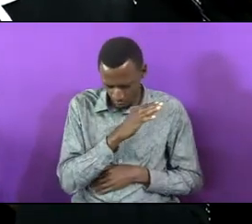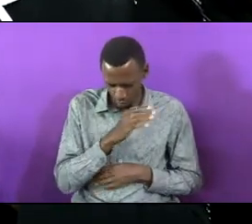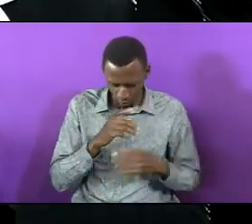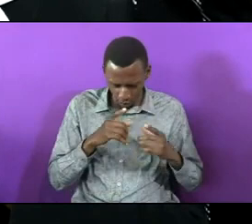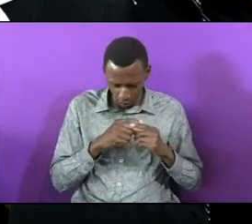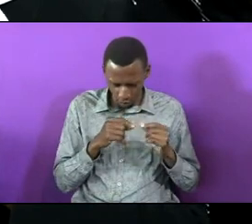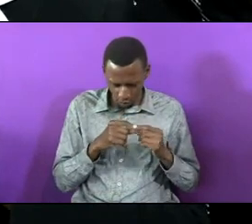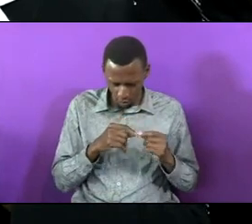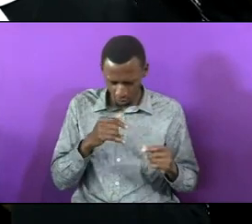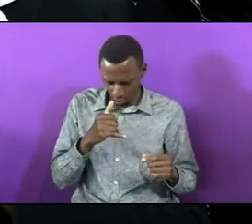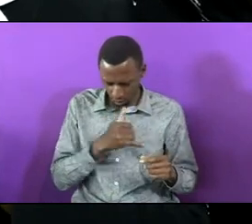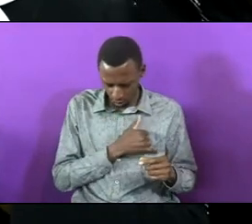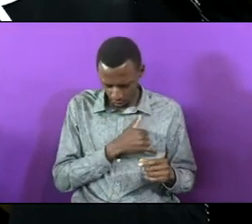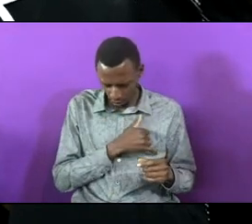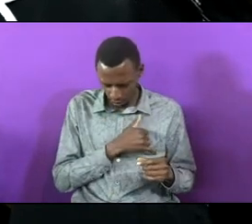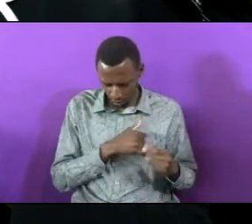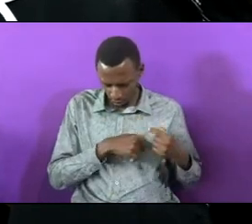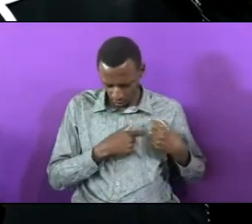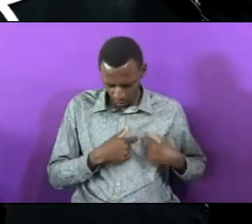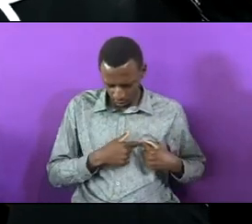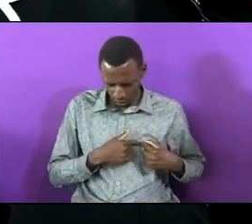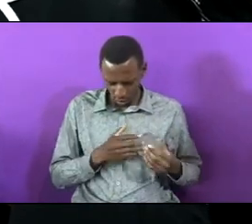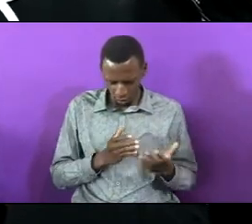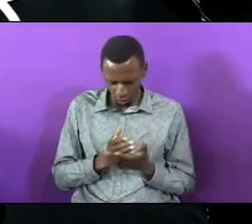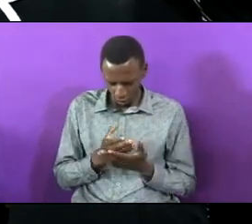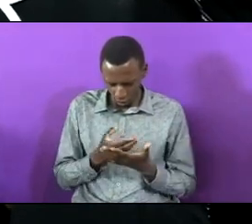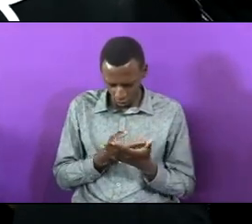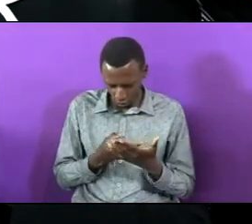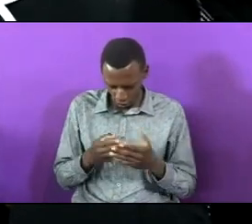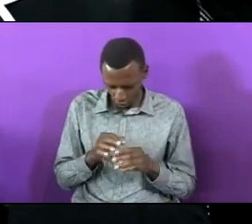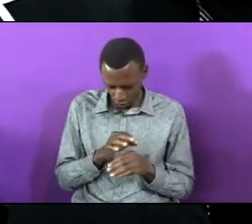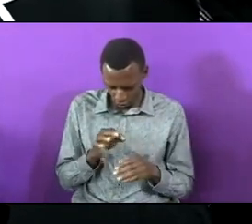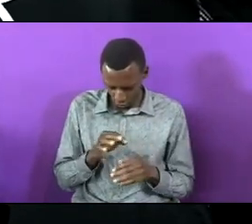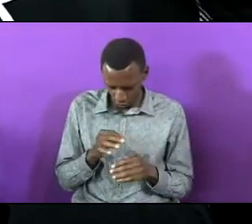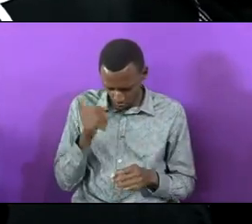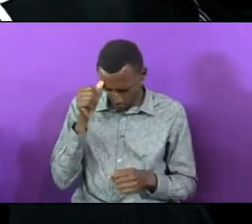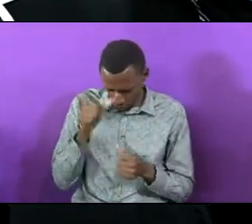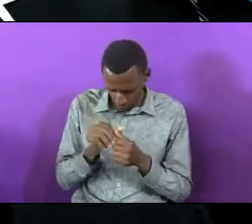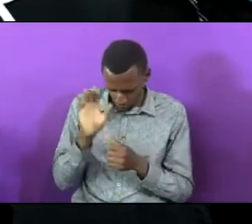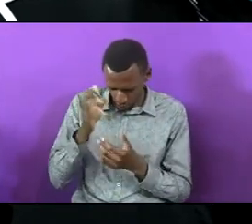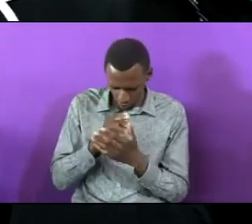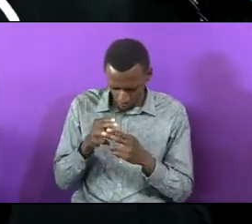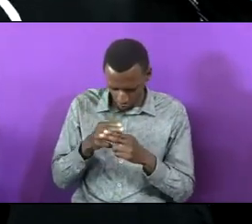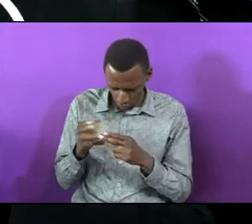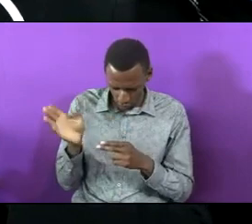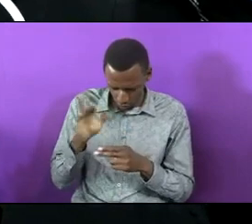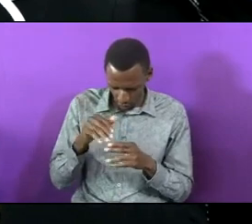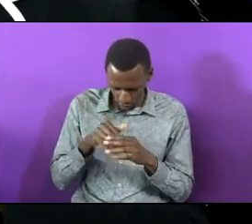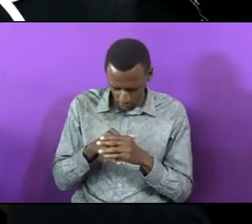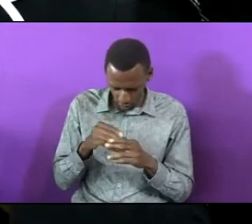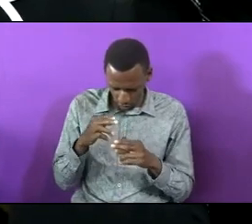our hearts through the power of the Holy Ghost to remember us wait for your soon return in Jesus name